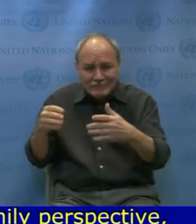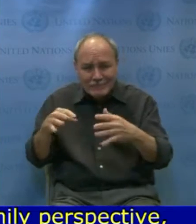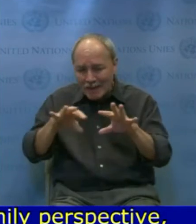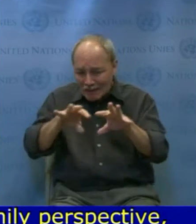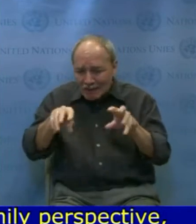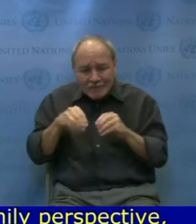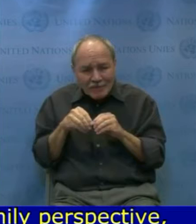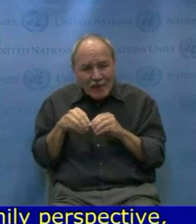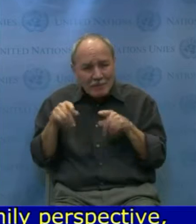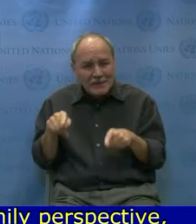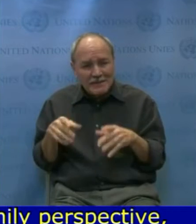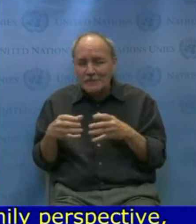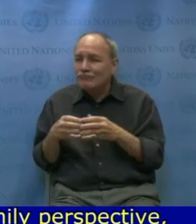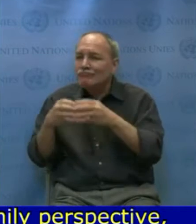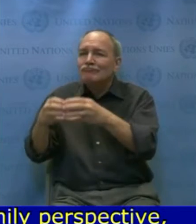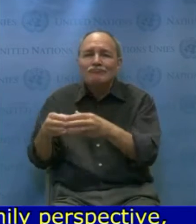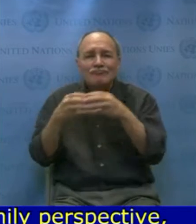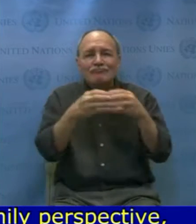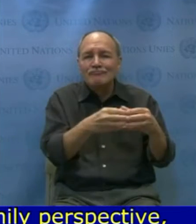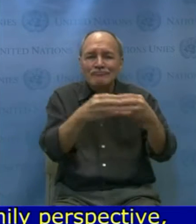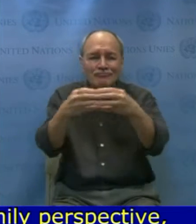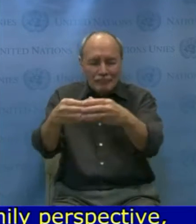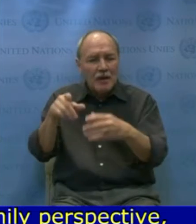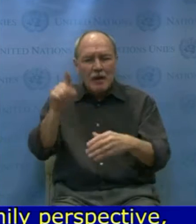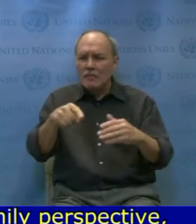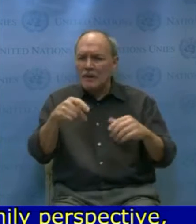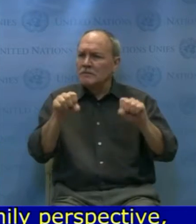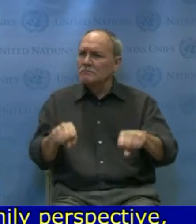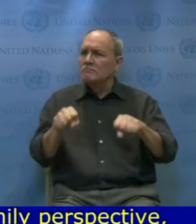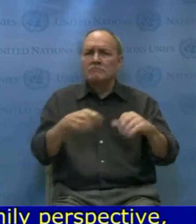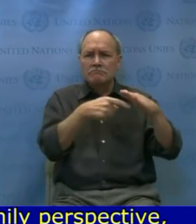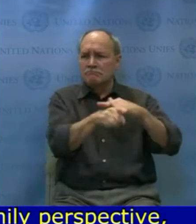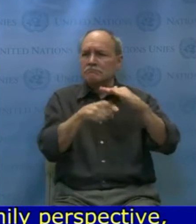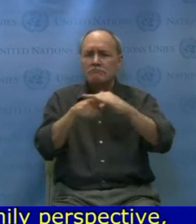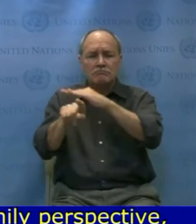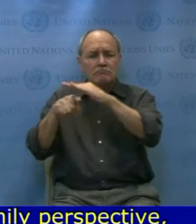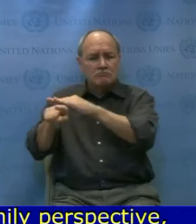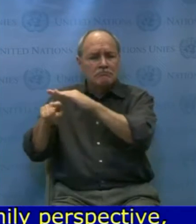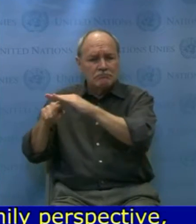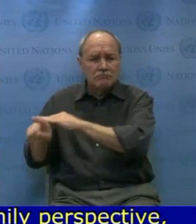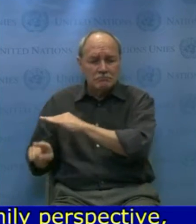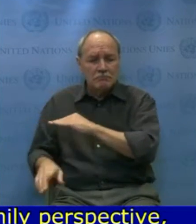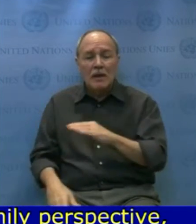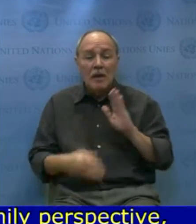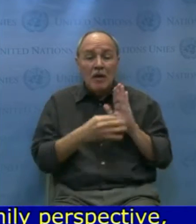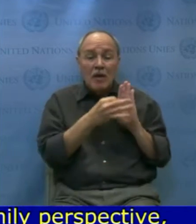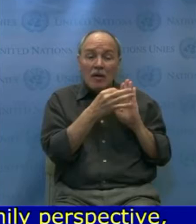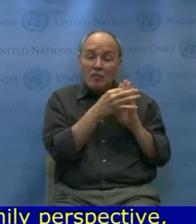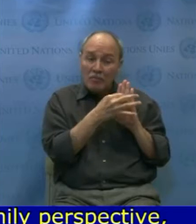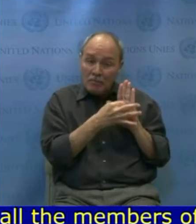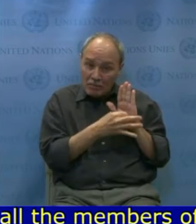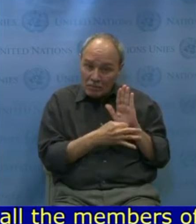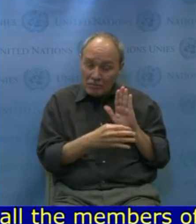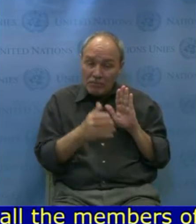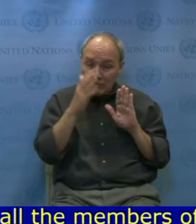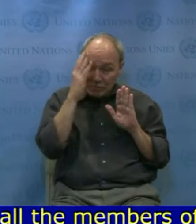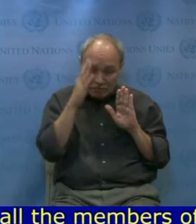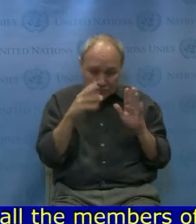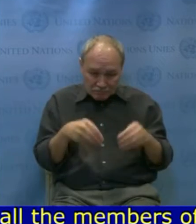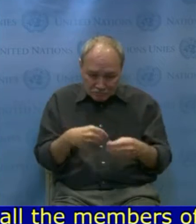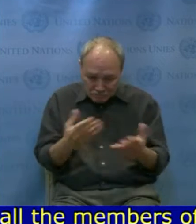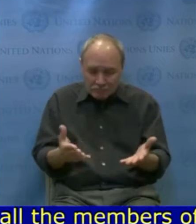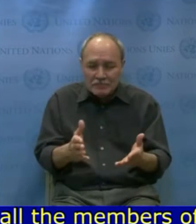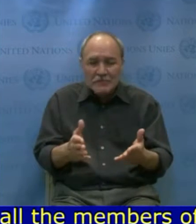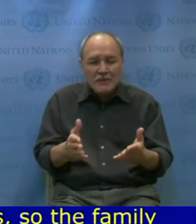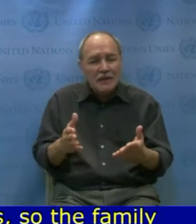definitely contribute to a holistic approach of any policy intervention, and to benefit each and every one of the members of the family,